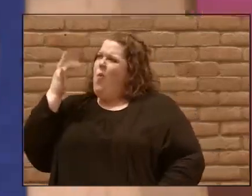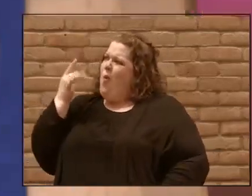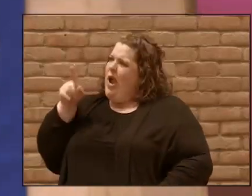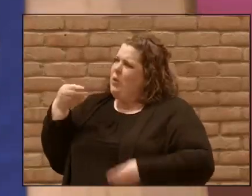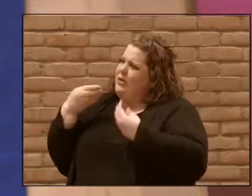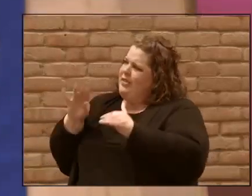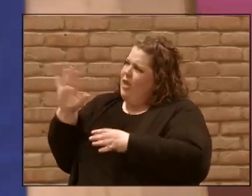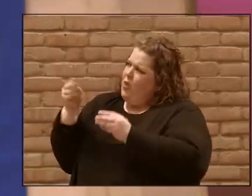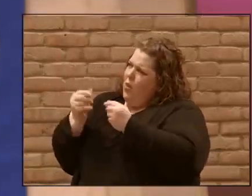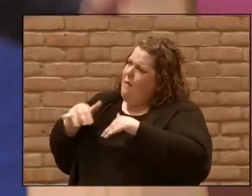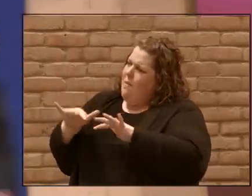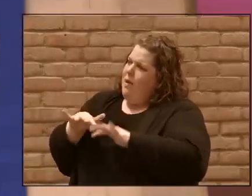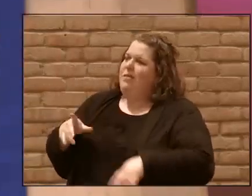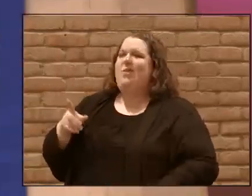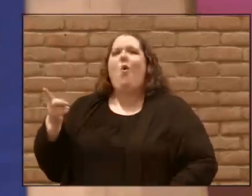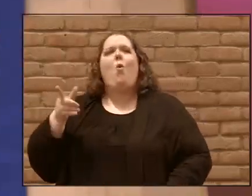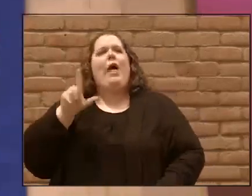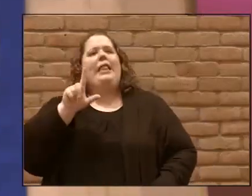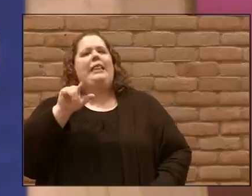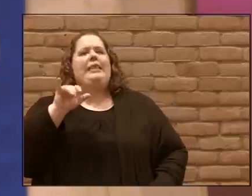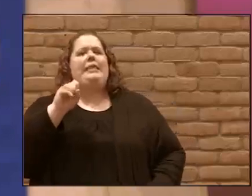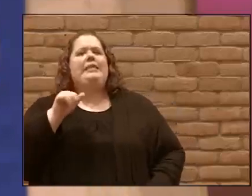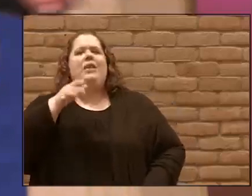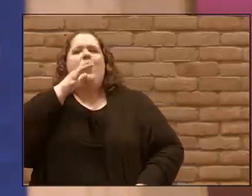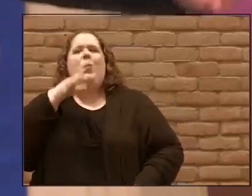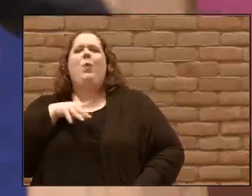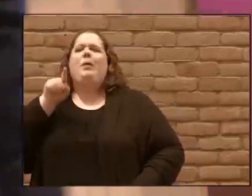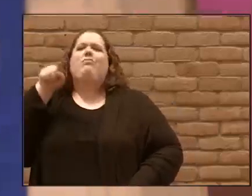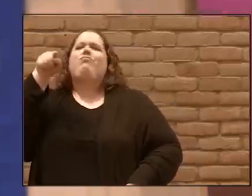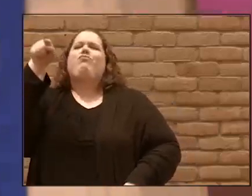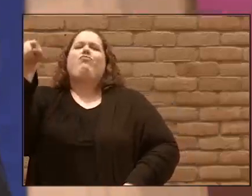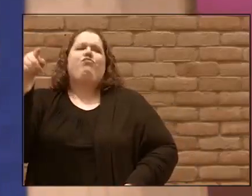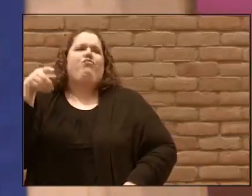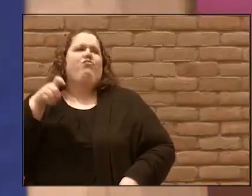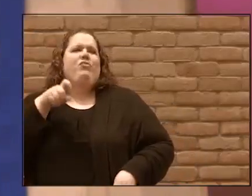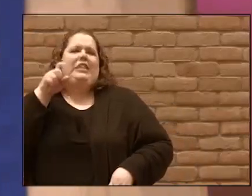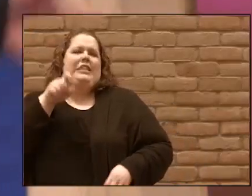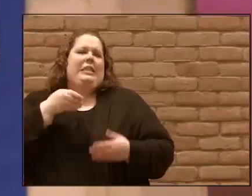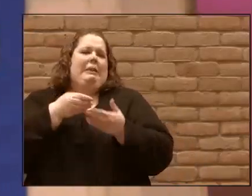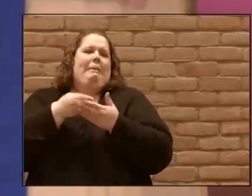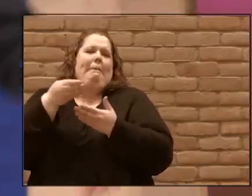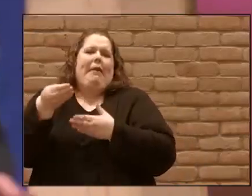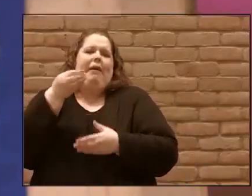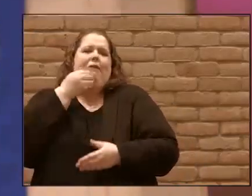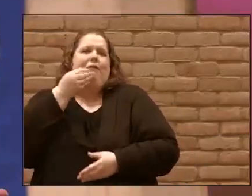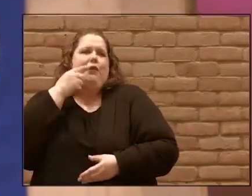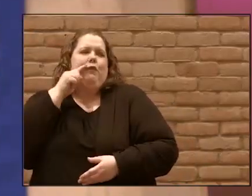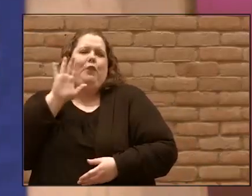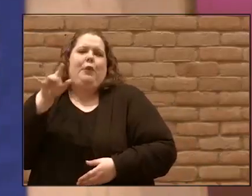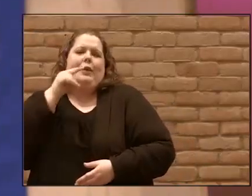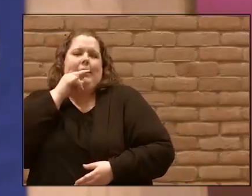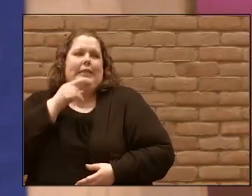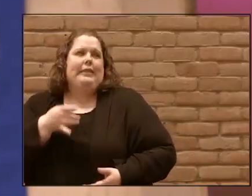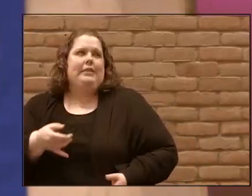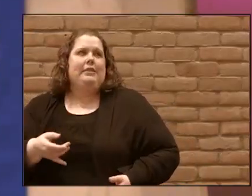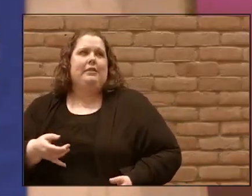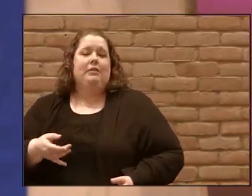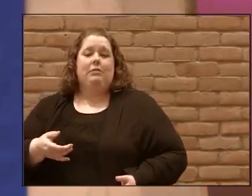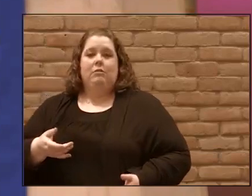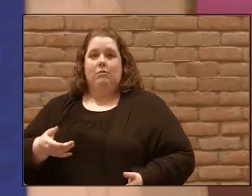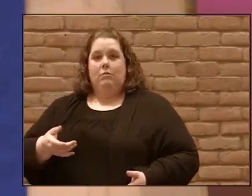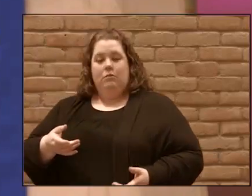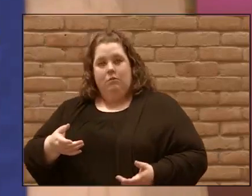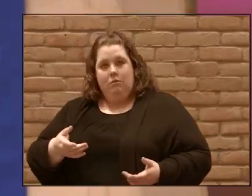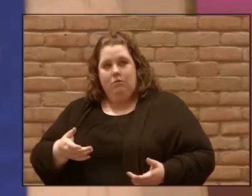kids and, you know, she can't buy food and so we're going to use some of that money to help her buy food. It's a